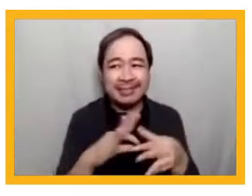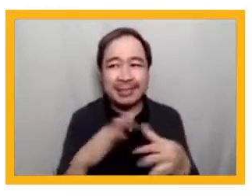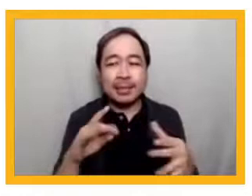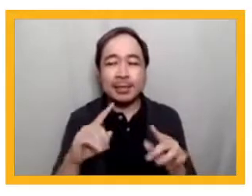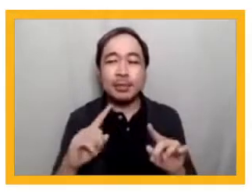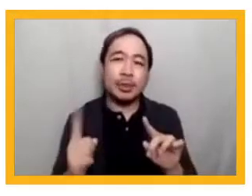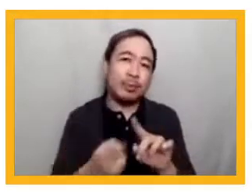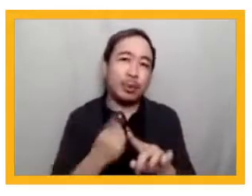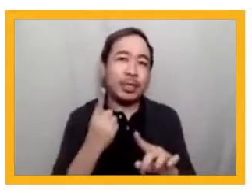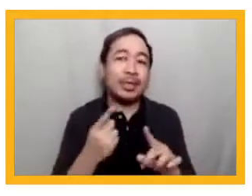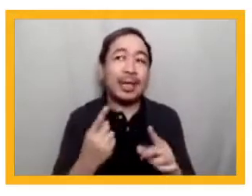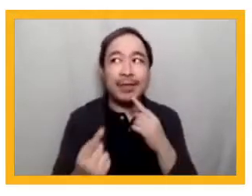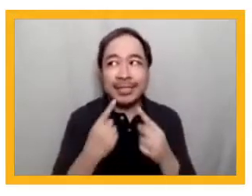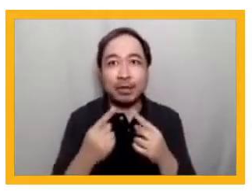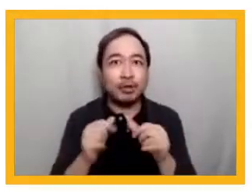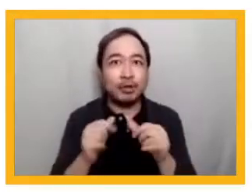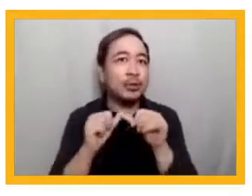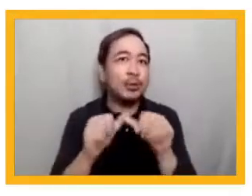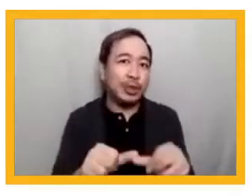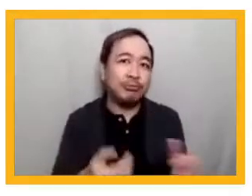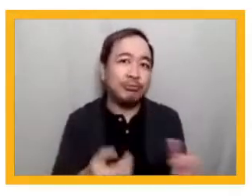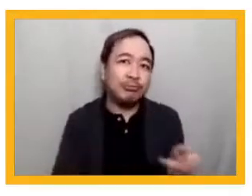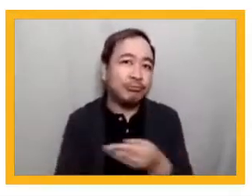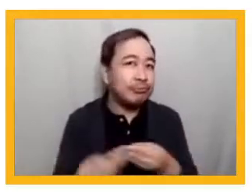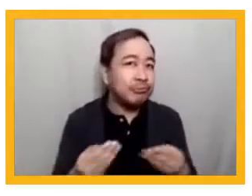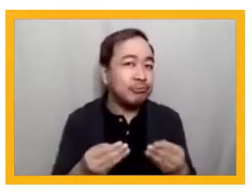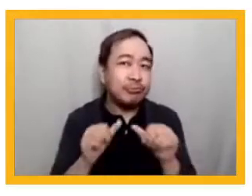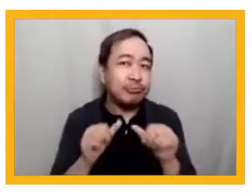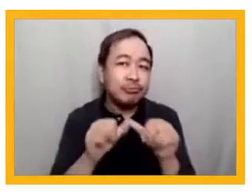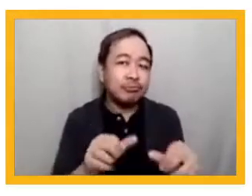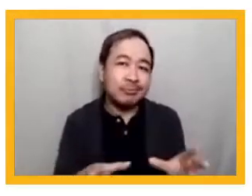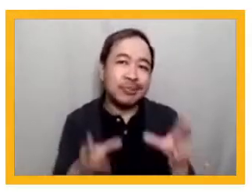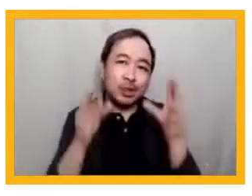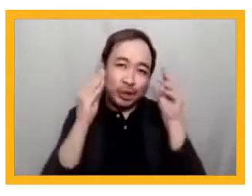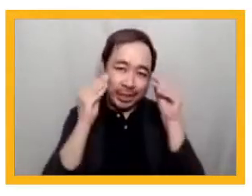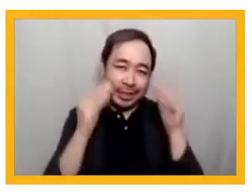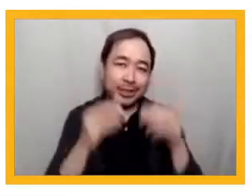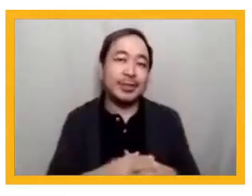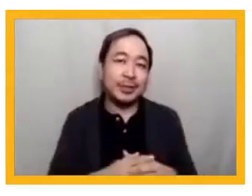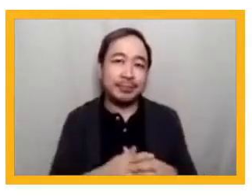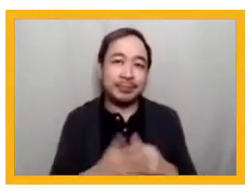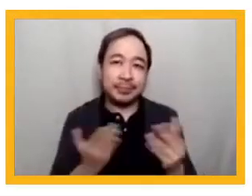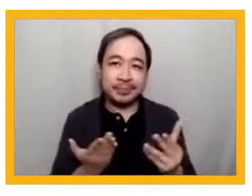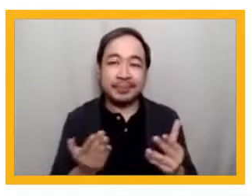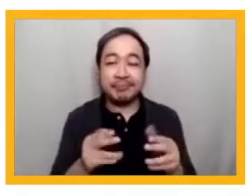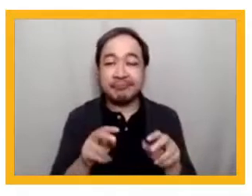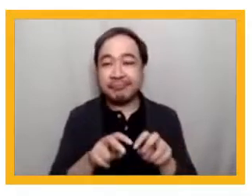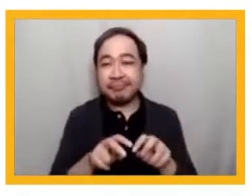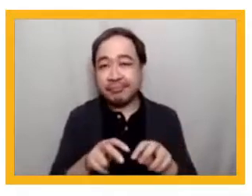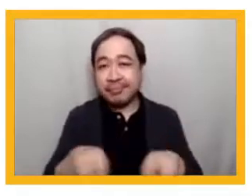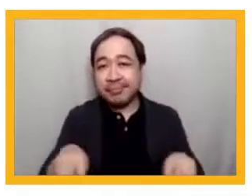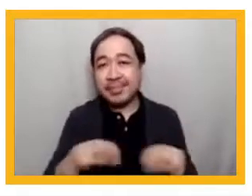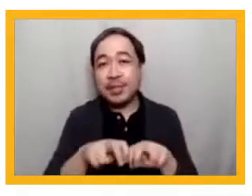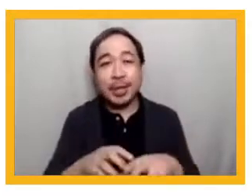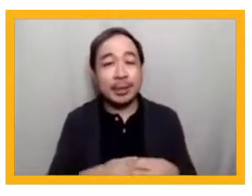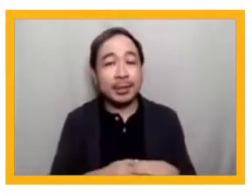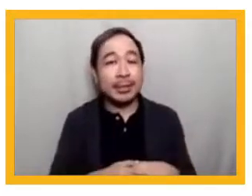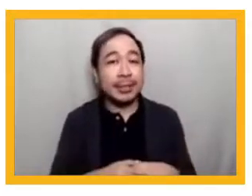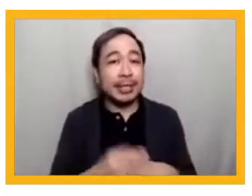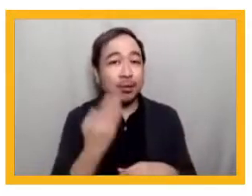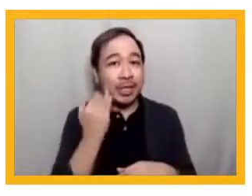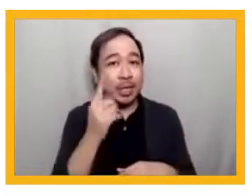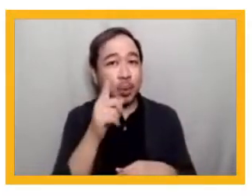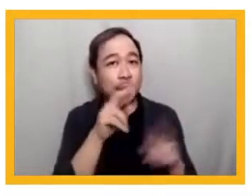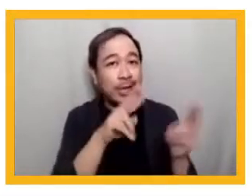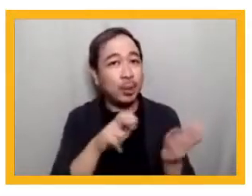discussions like this and to continue doing this, to continue learning, as everyone has said in this panel. And I recently came across this quote from